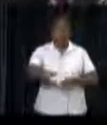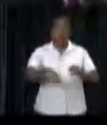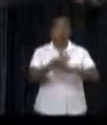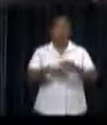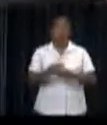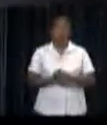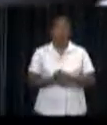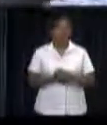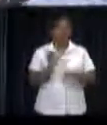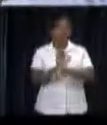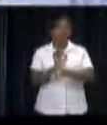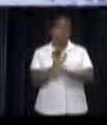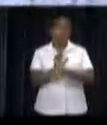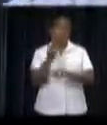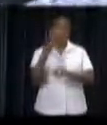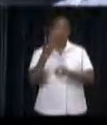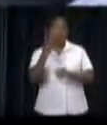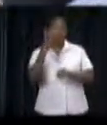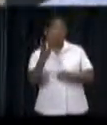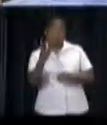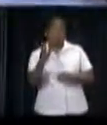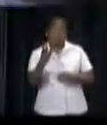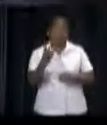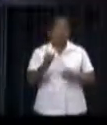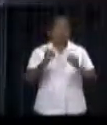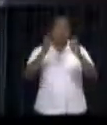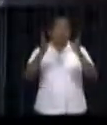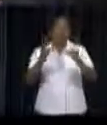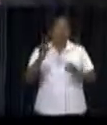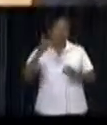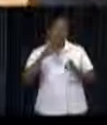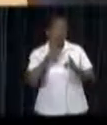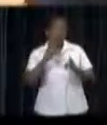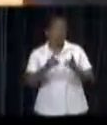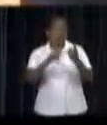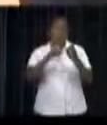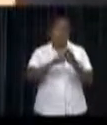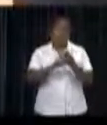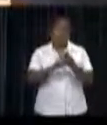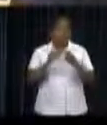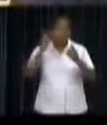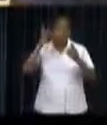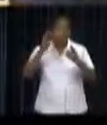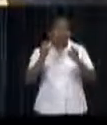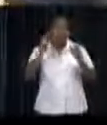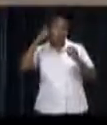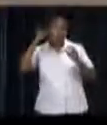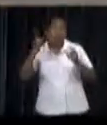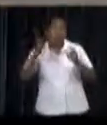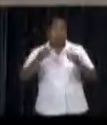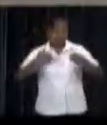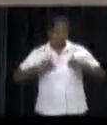to the new Minister, three welfare principles, namely ethical consciousness, human concerns, and